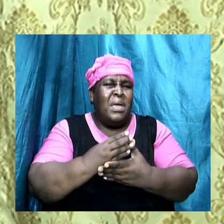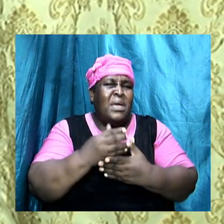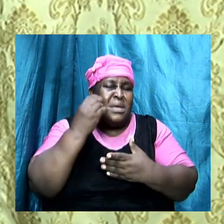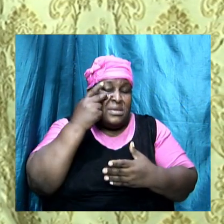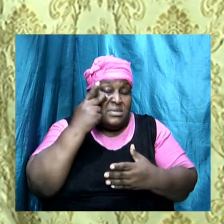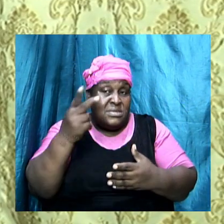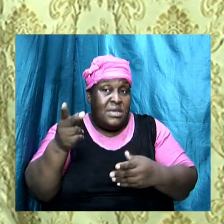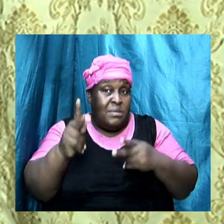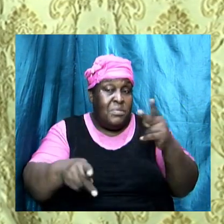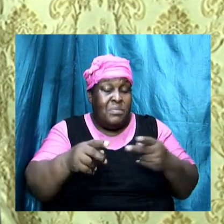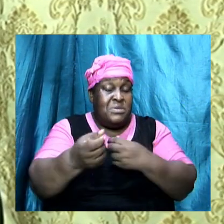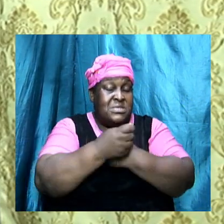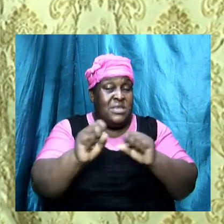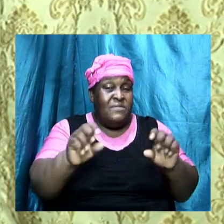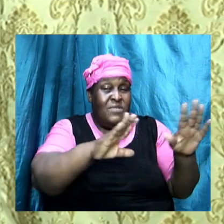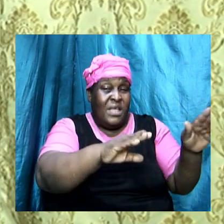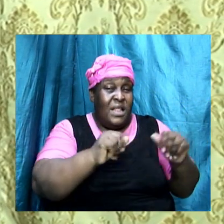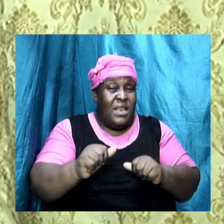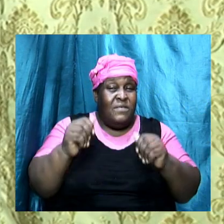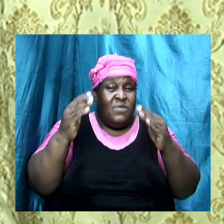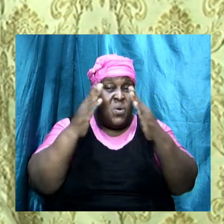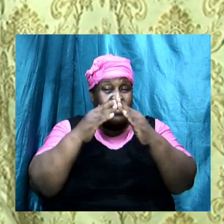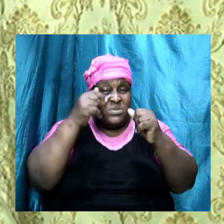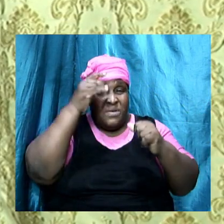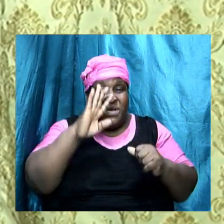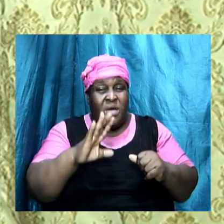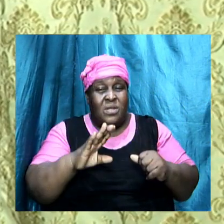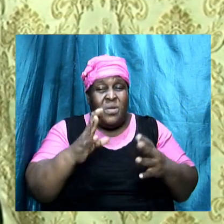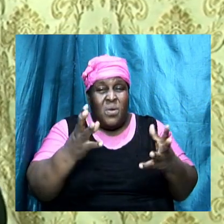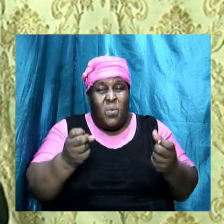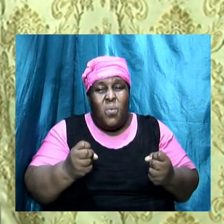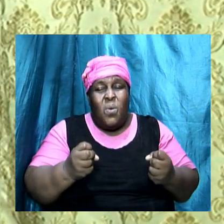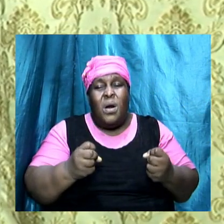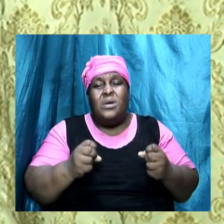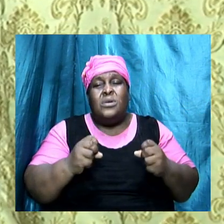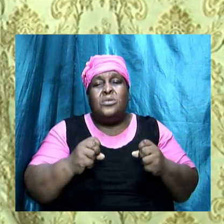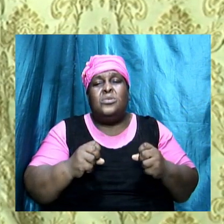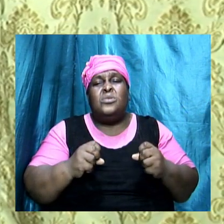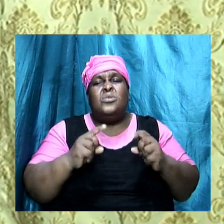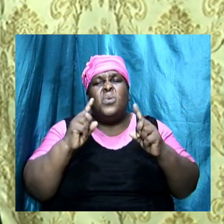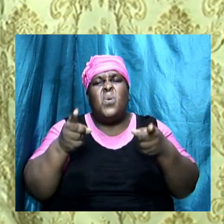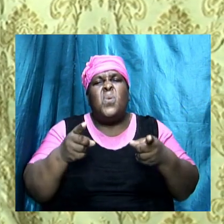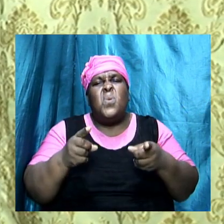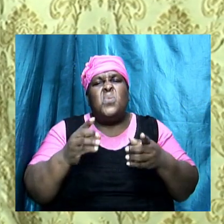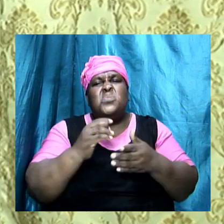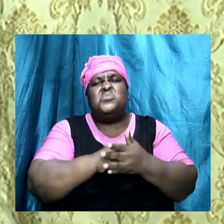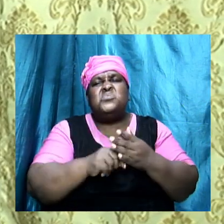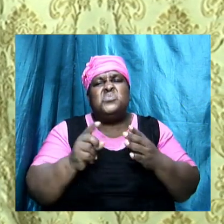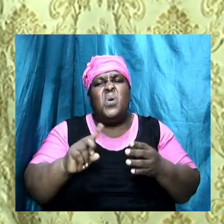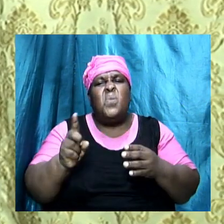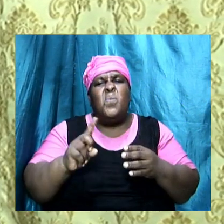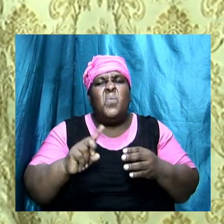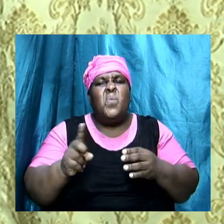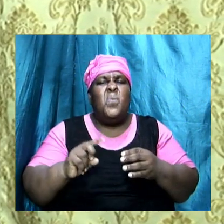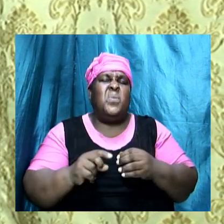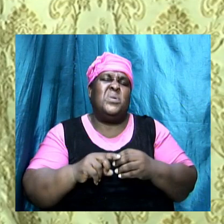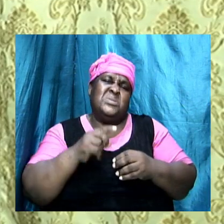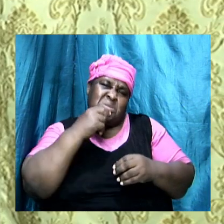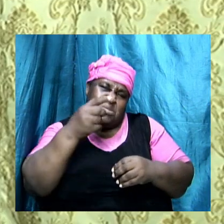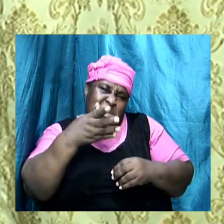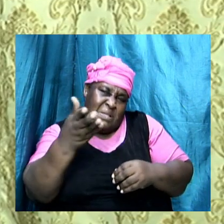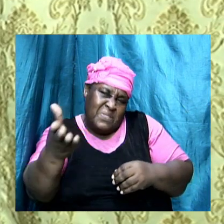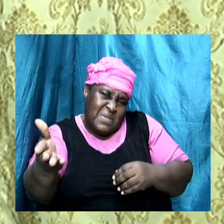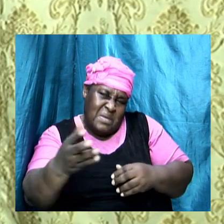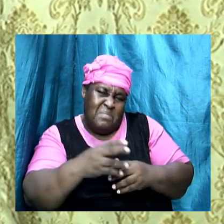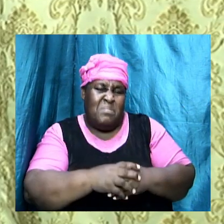the house of God because they want to go somewhere that will soothe them that will tell them amen that look